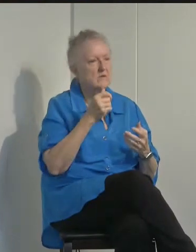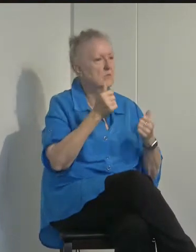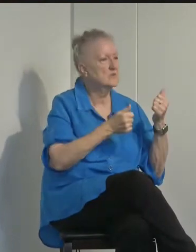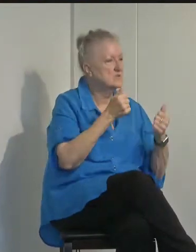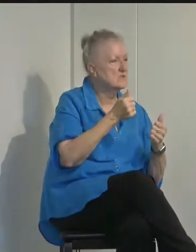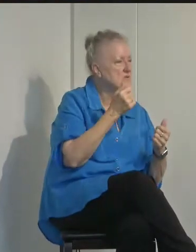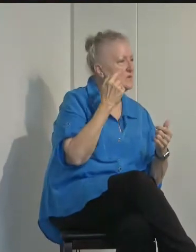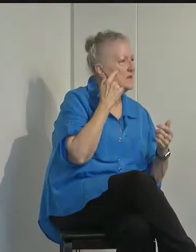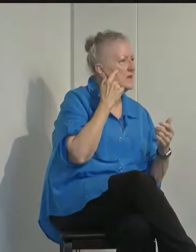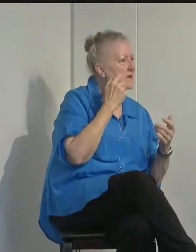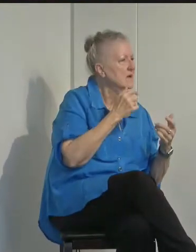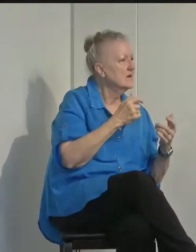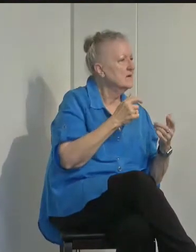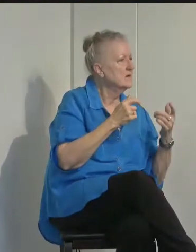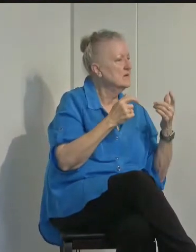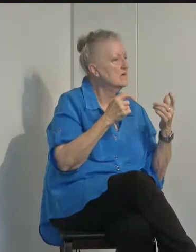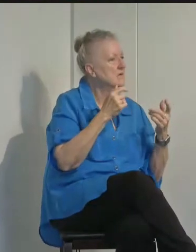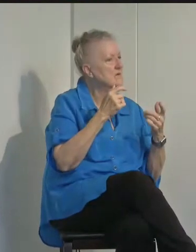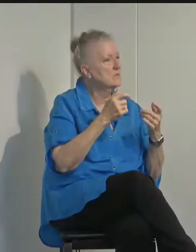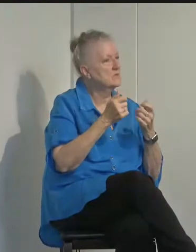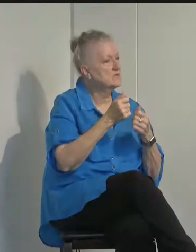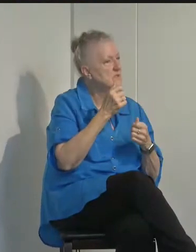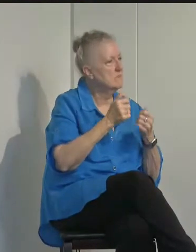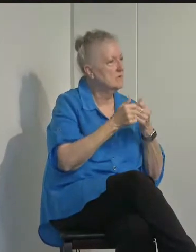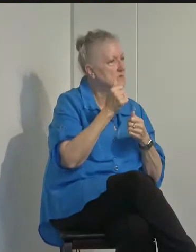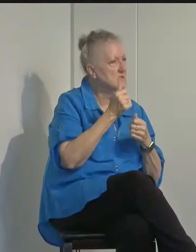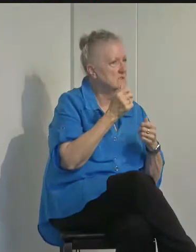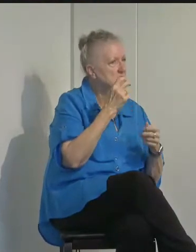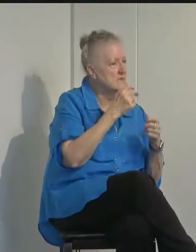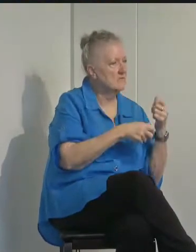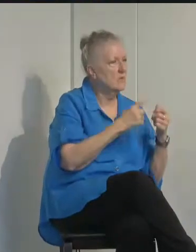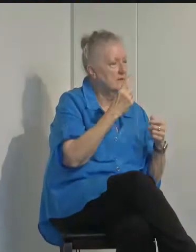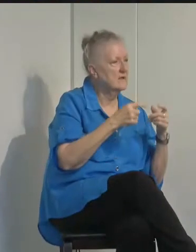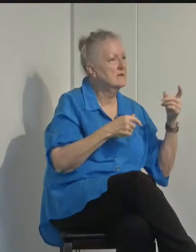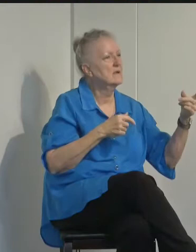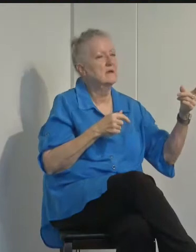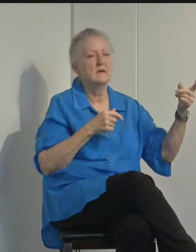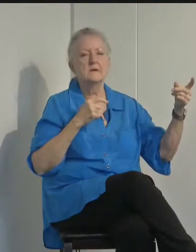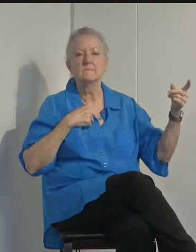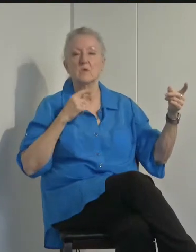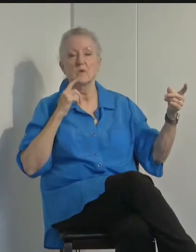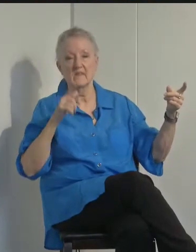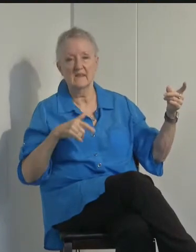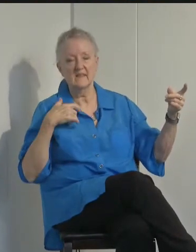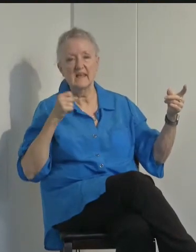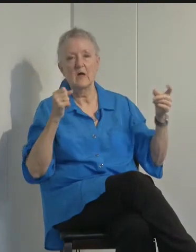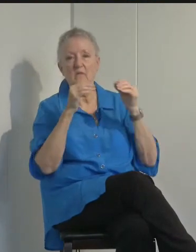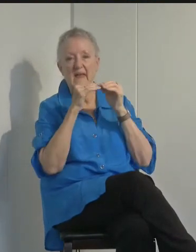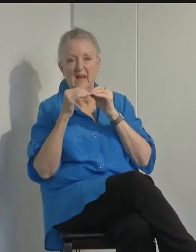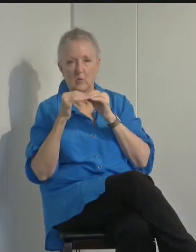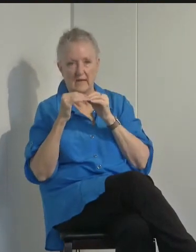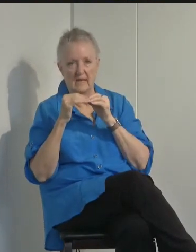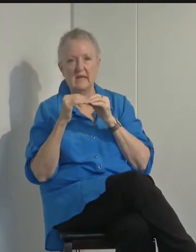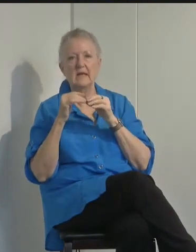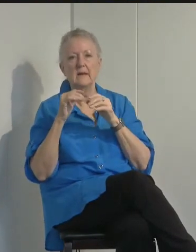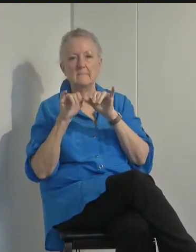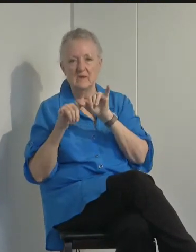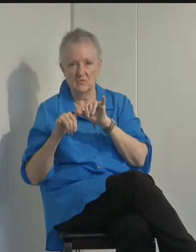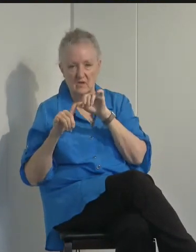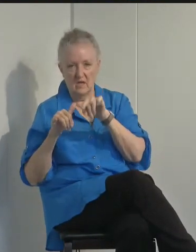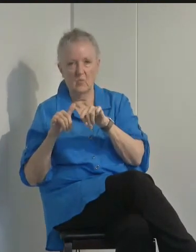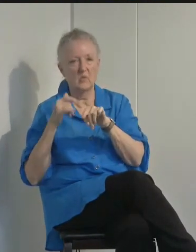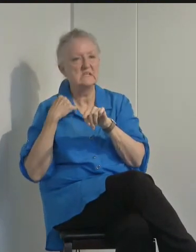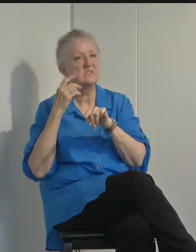I think that the health equity metric, we saw it is on the